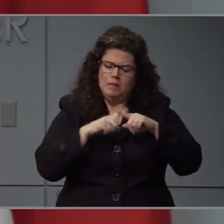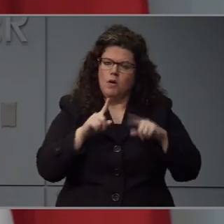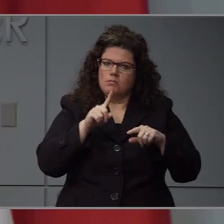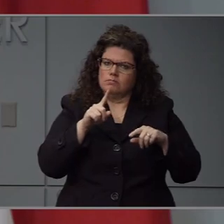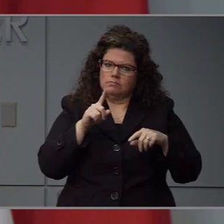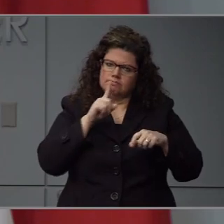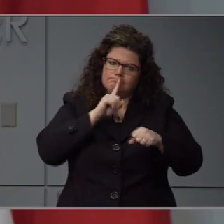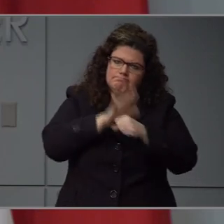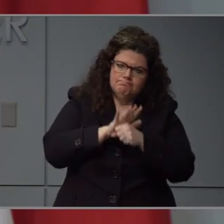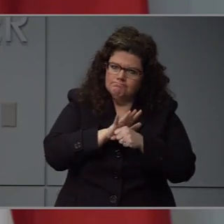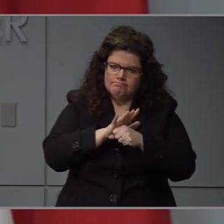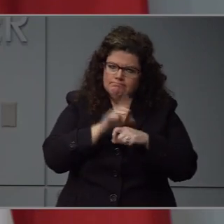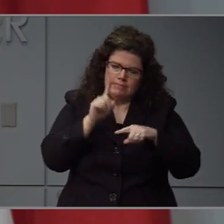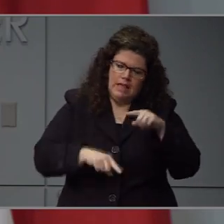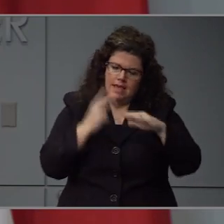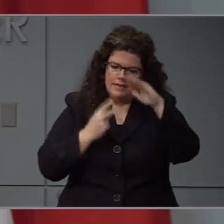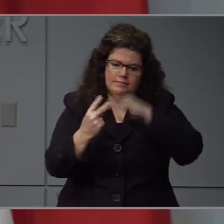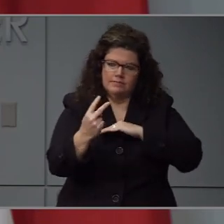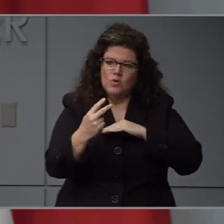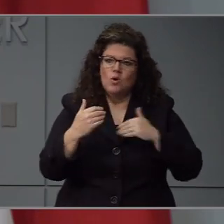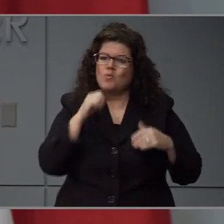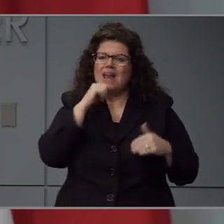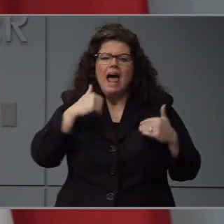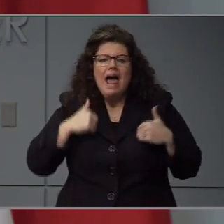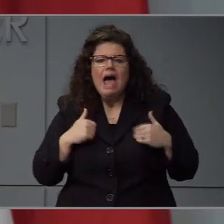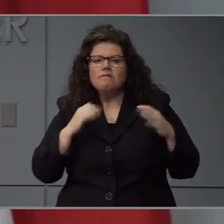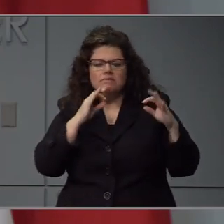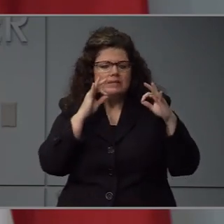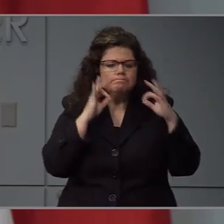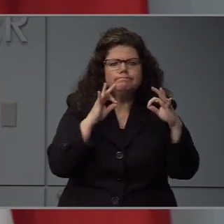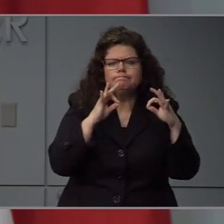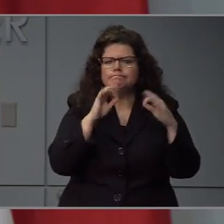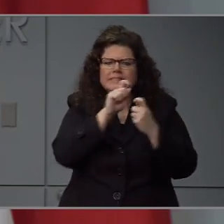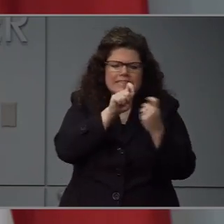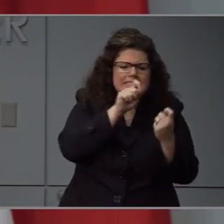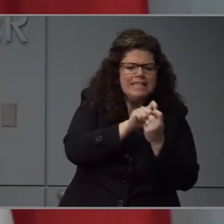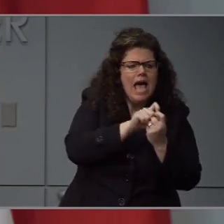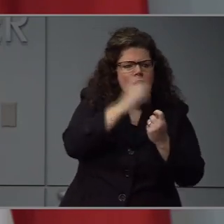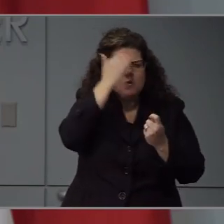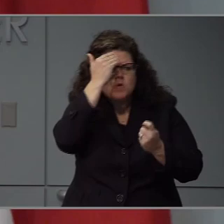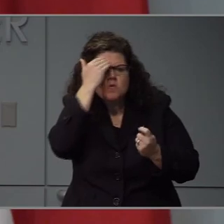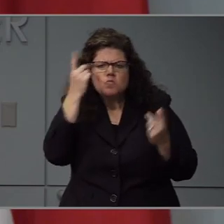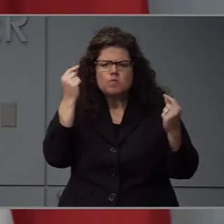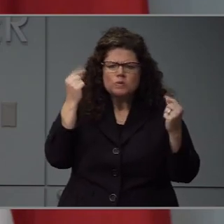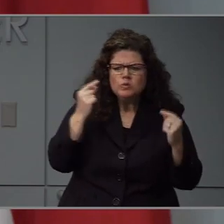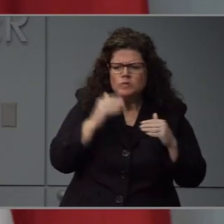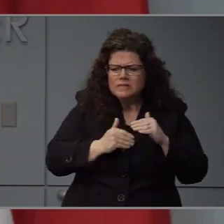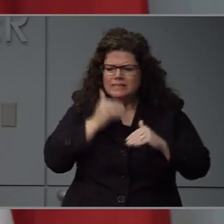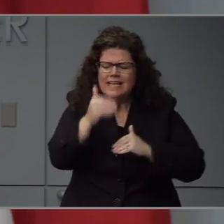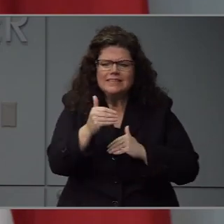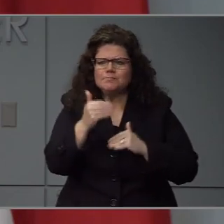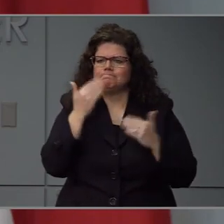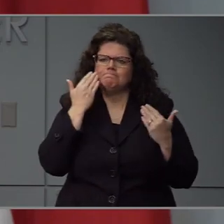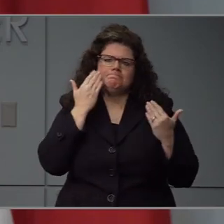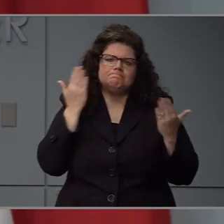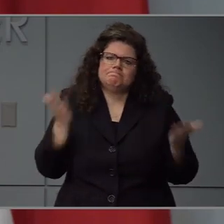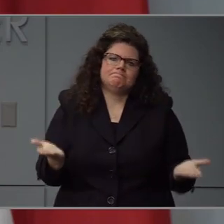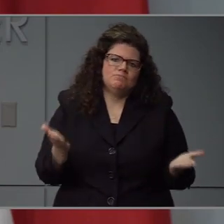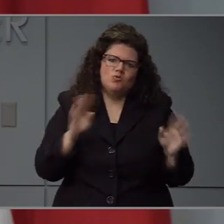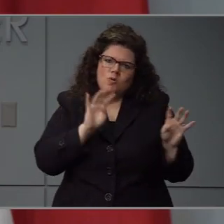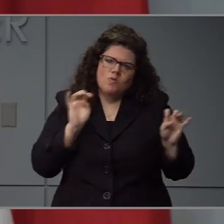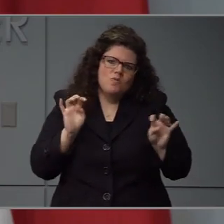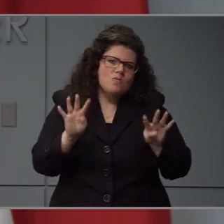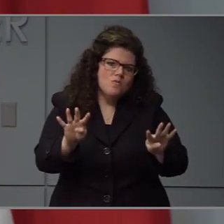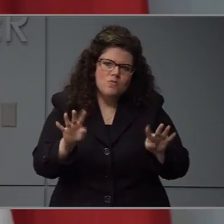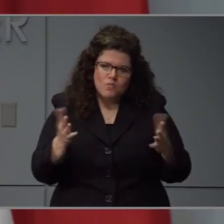We don't have the perfect data. We don't know the perfect assumptions. And we aren't going to know with precision how things are going to